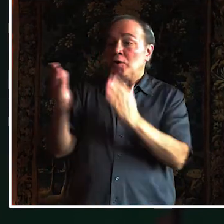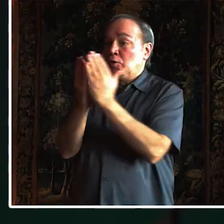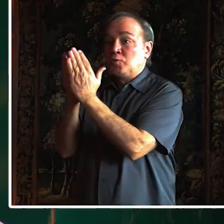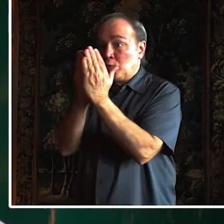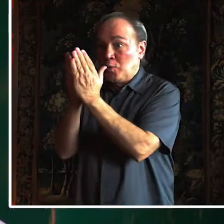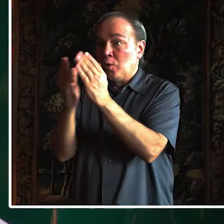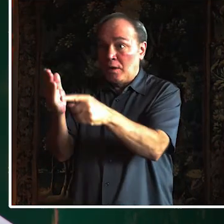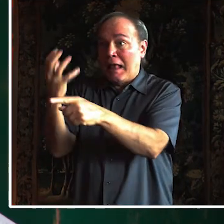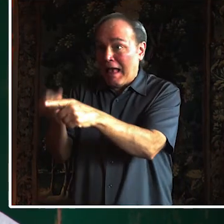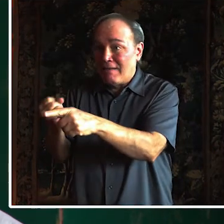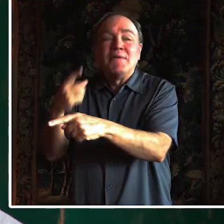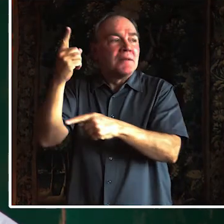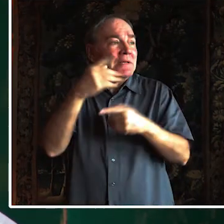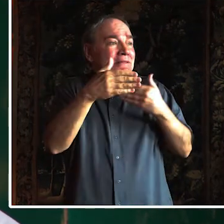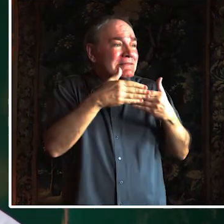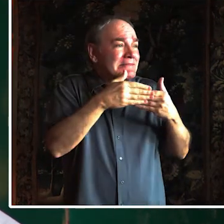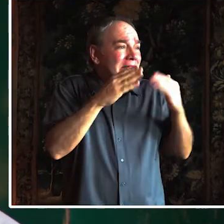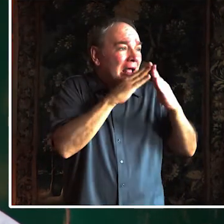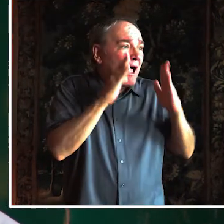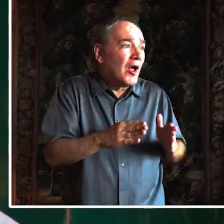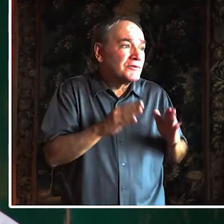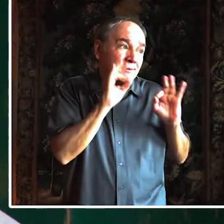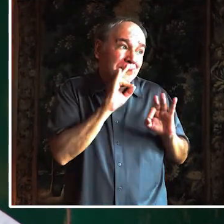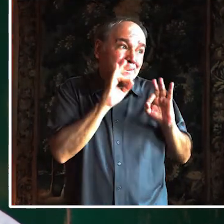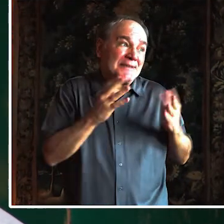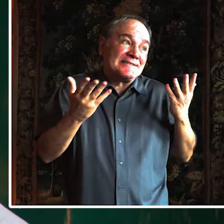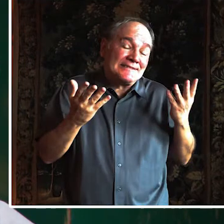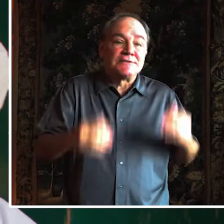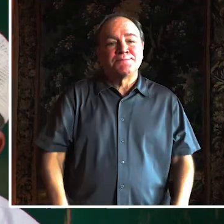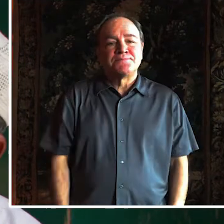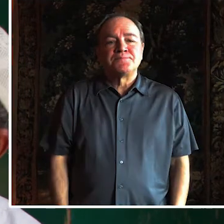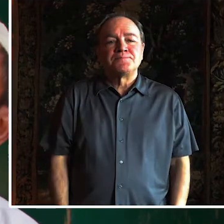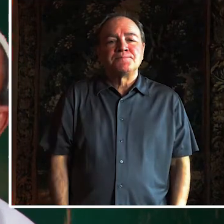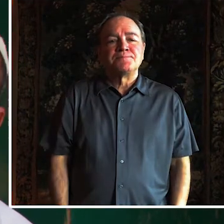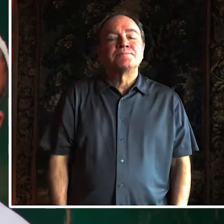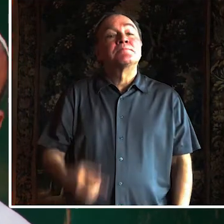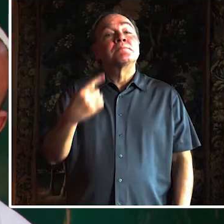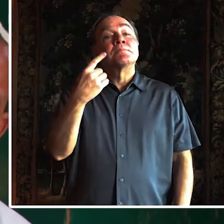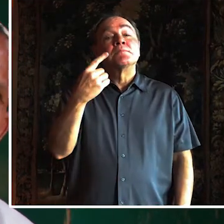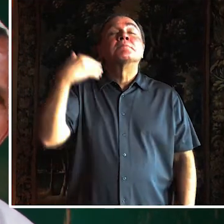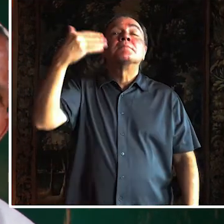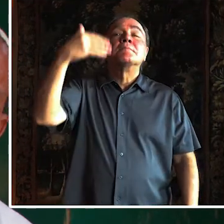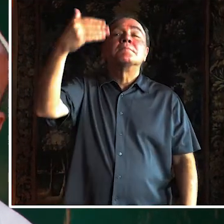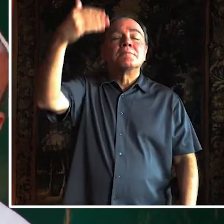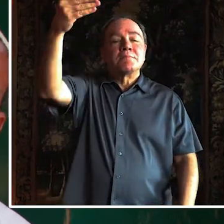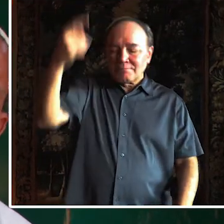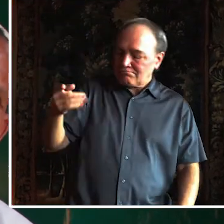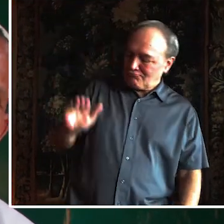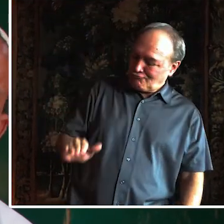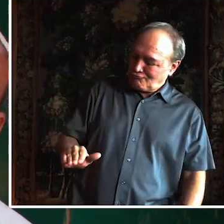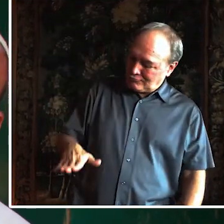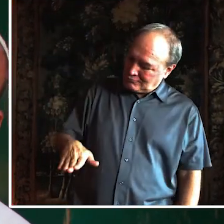he'll grow up. If he's able to get around by himself and keep himself neat and tidy, I'll be very happy.